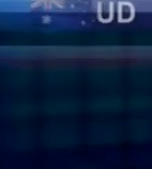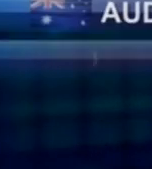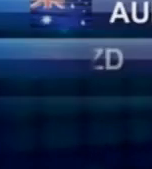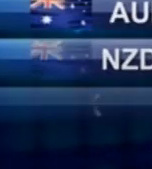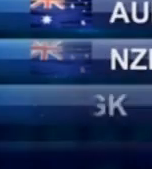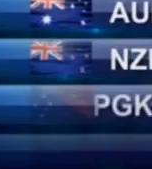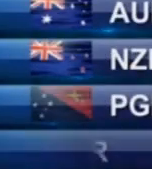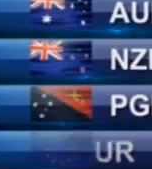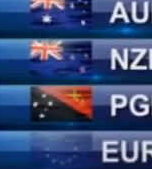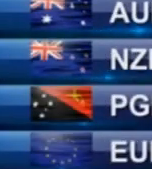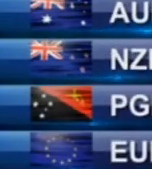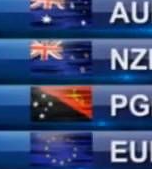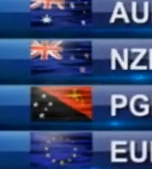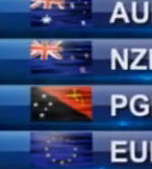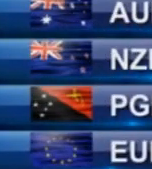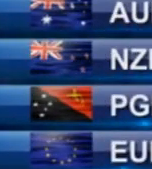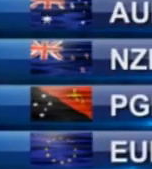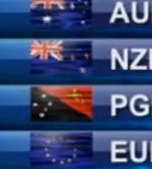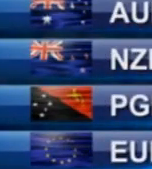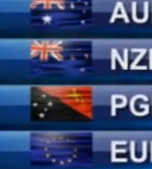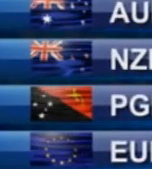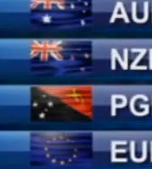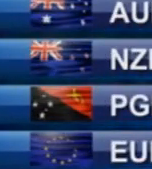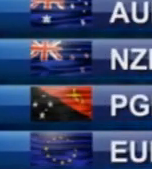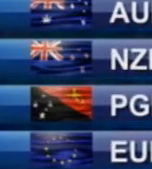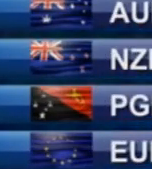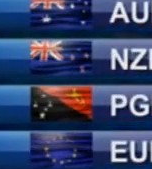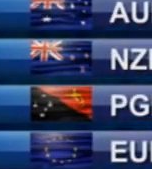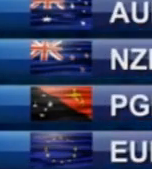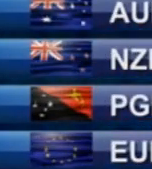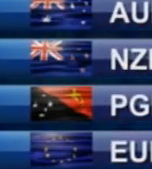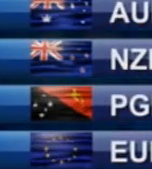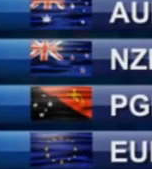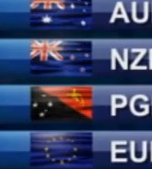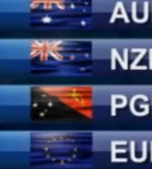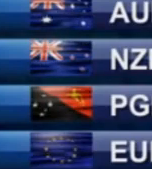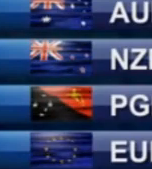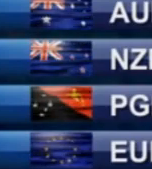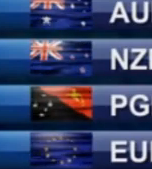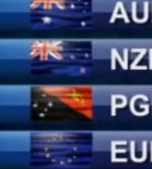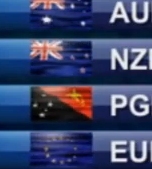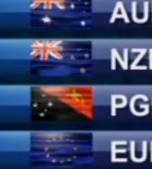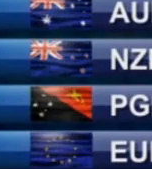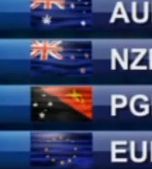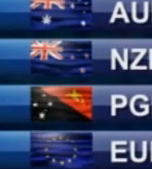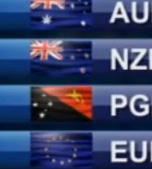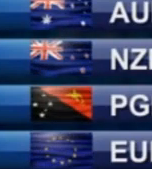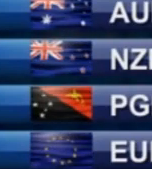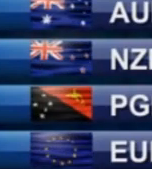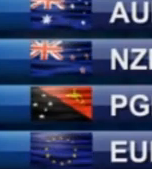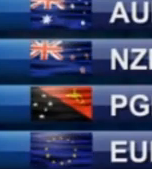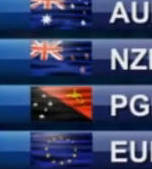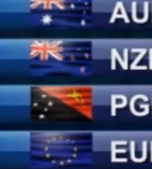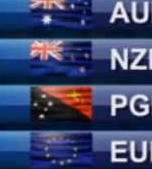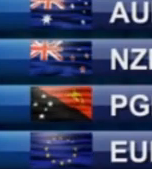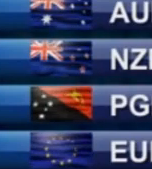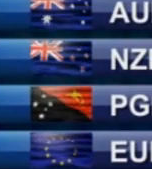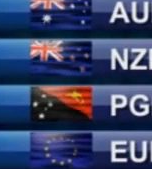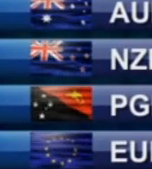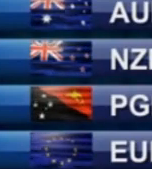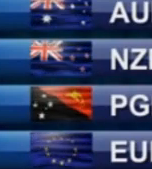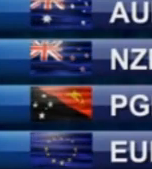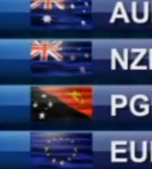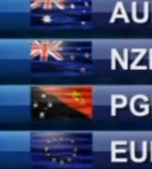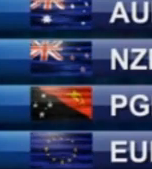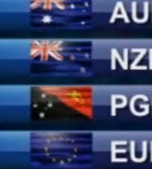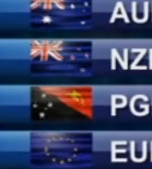The Fiji dollar was pegged high against our major currencies such as the Chinese one, U.S. greenback, PNG, Kina, Euro and the Japanese yen, but